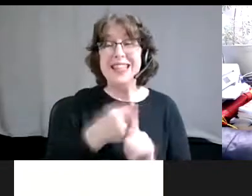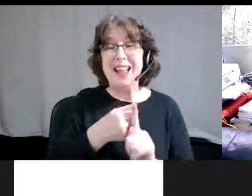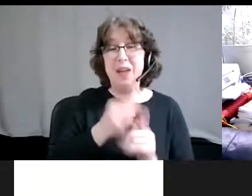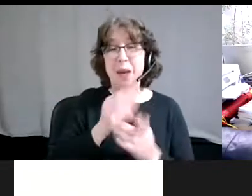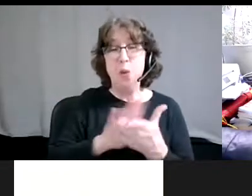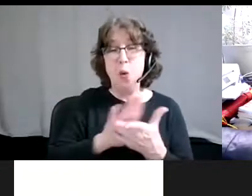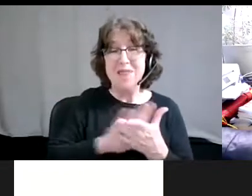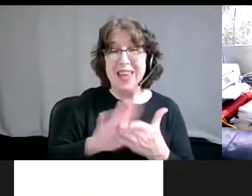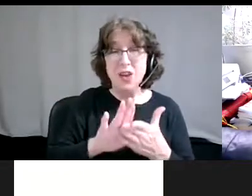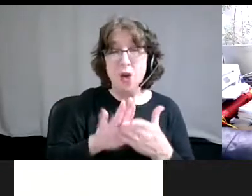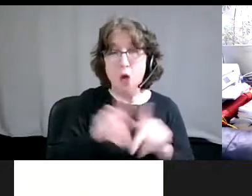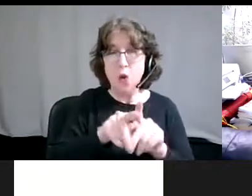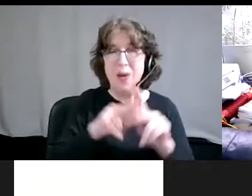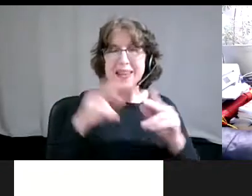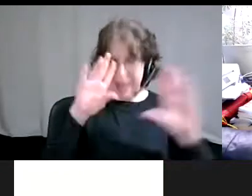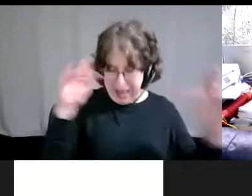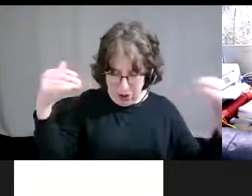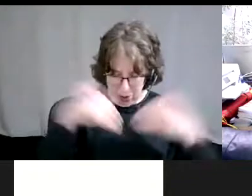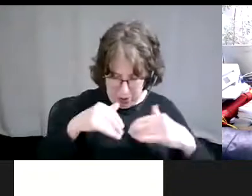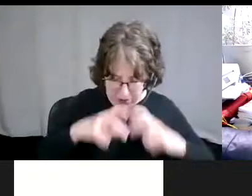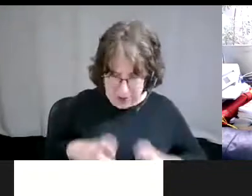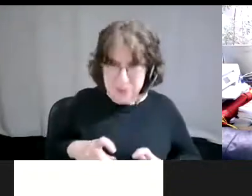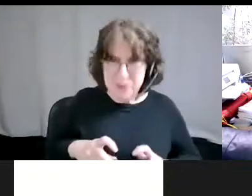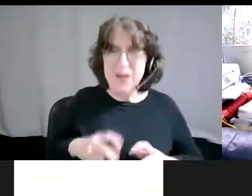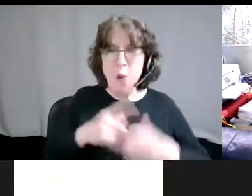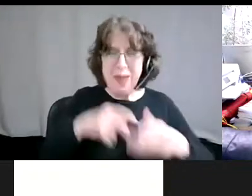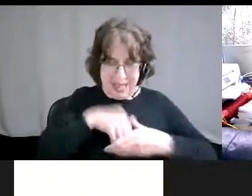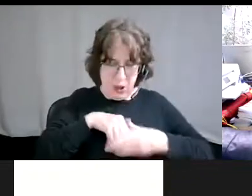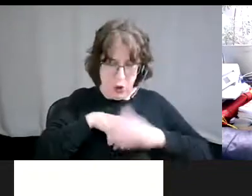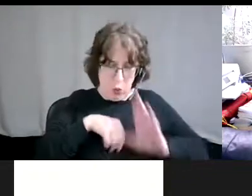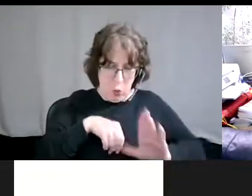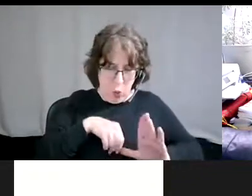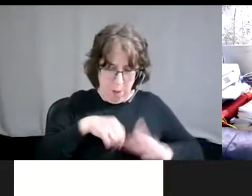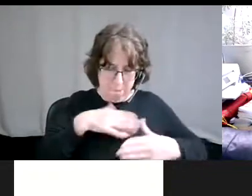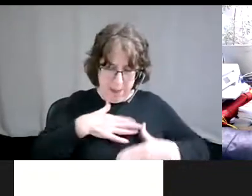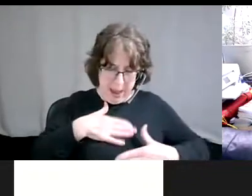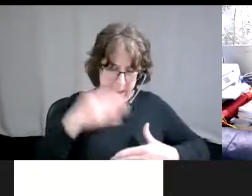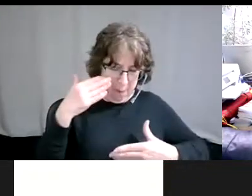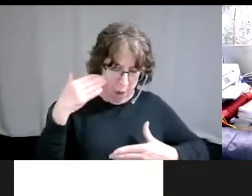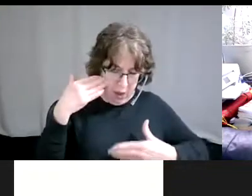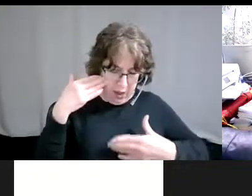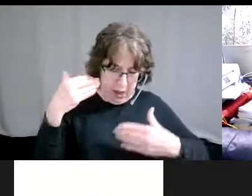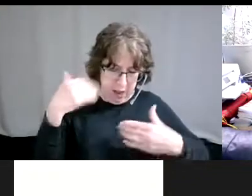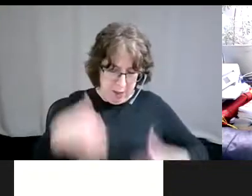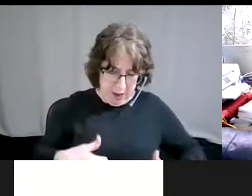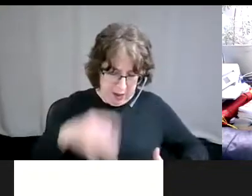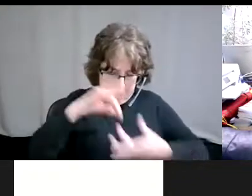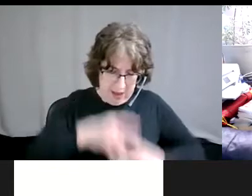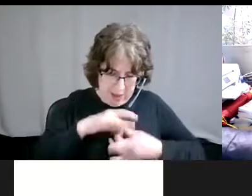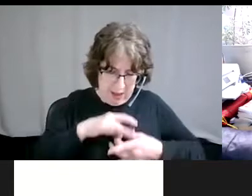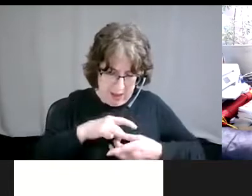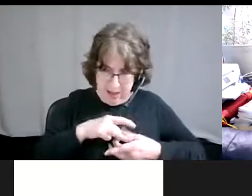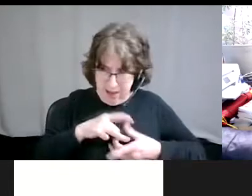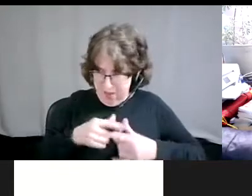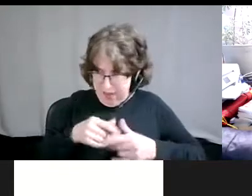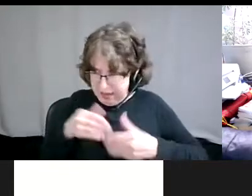at yourself to see what is within your body mind that may come out in this direct action that would be disruptive to